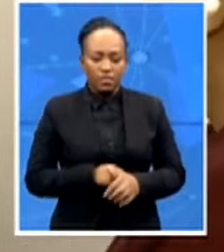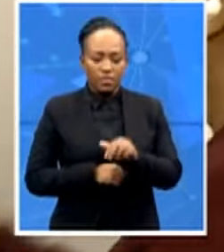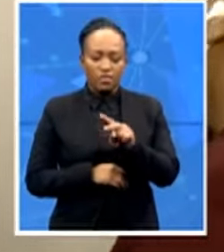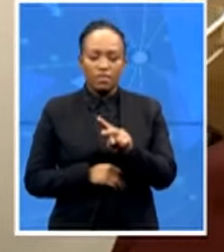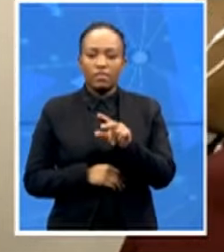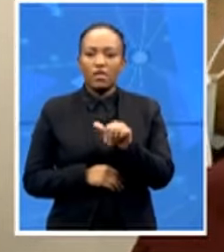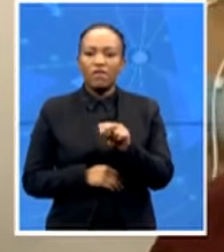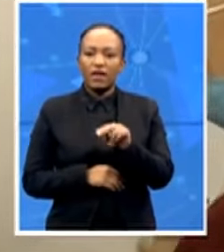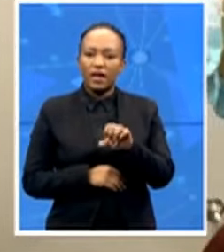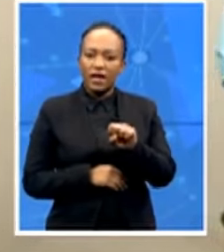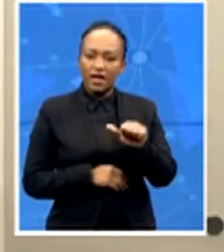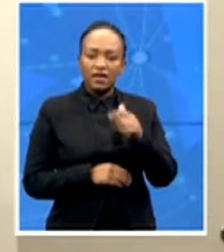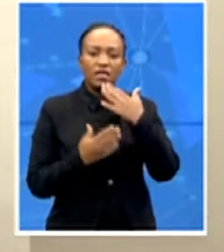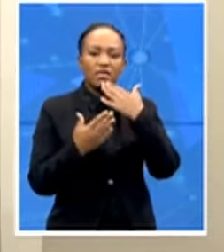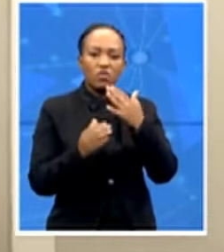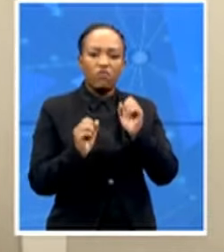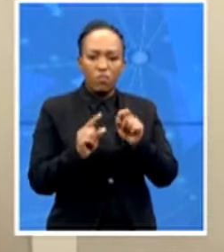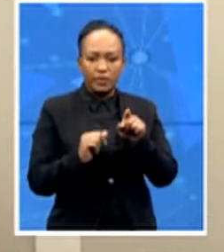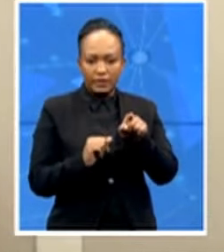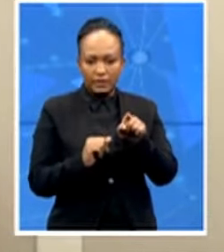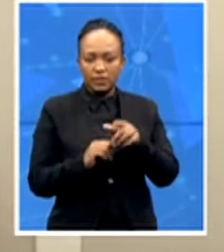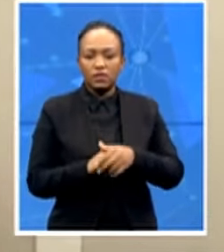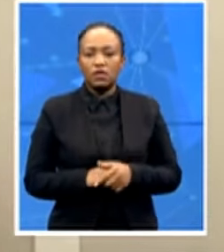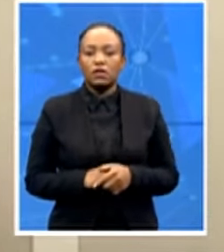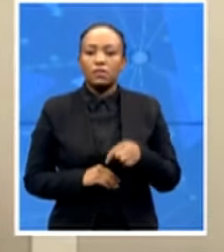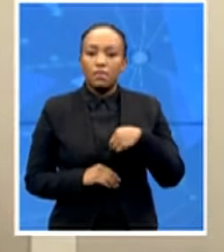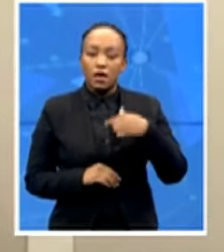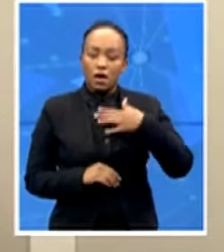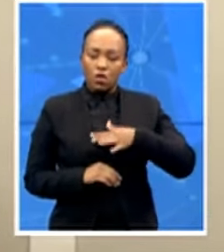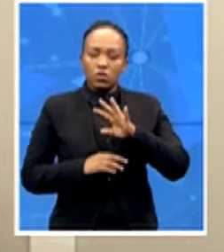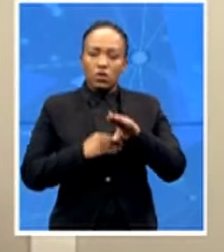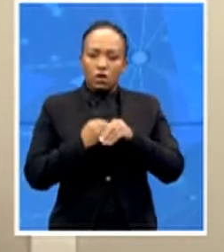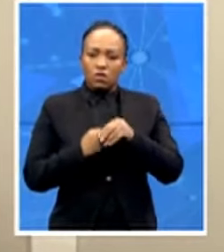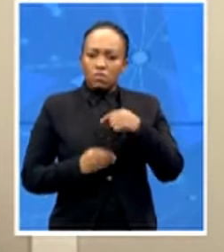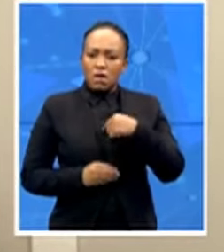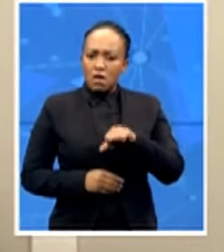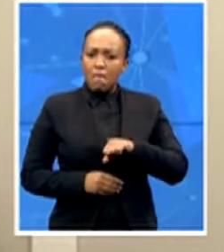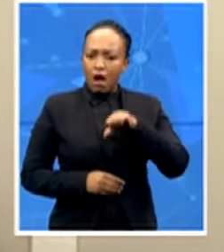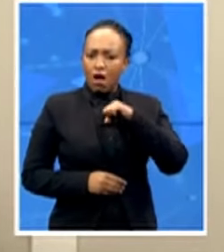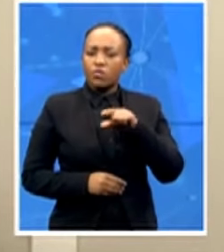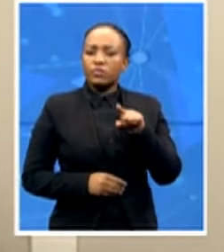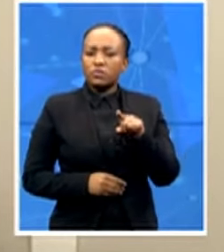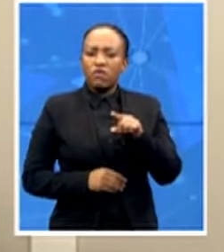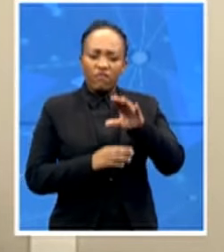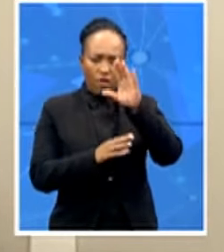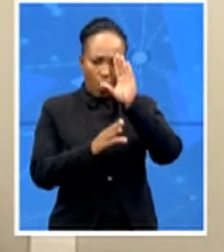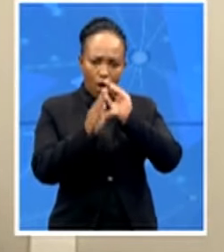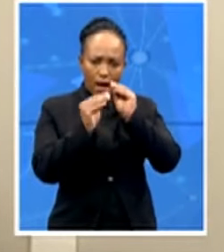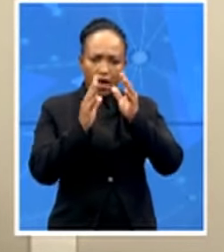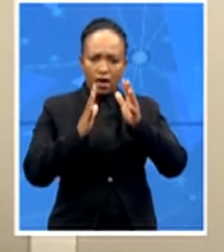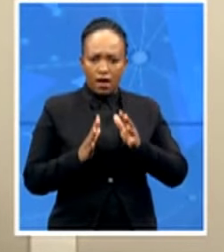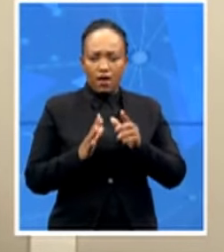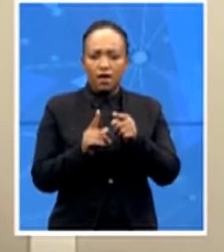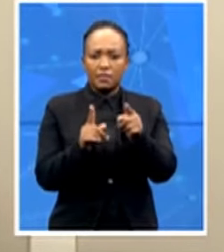that we are I'm extremely proud of our learners our our RCL in particular and and the learner